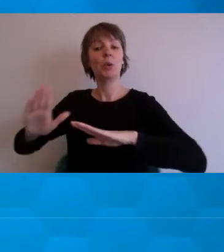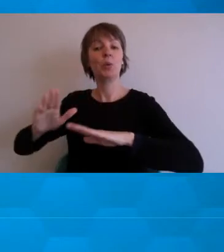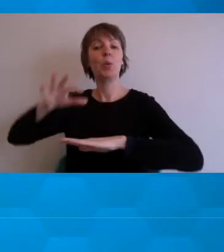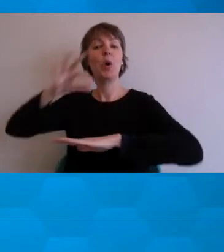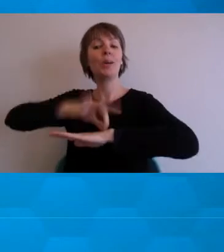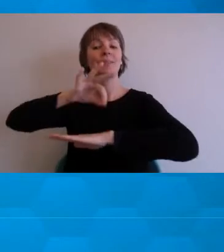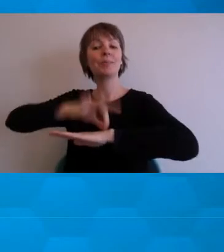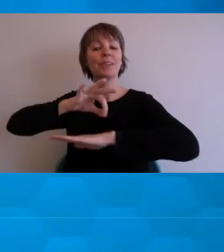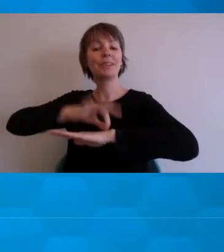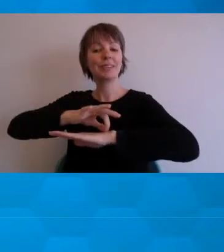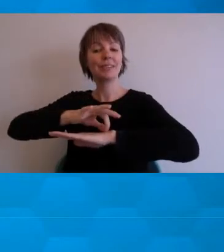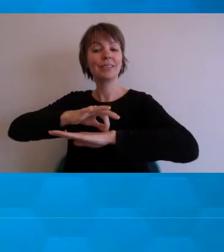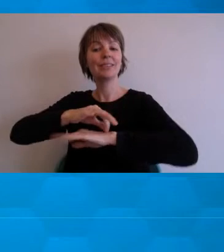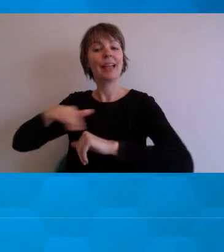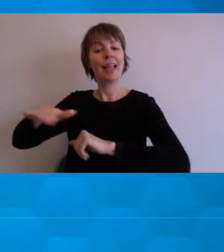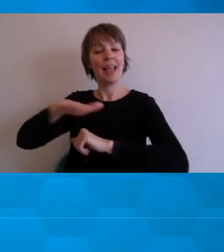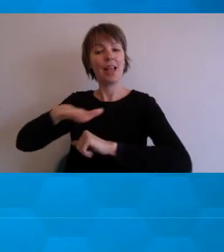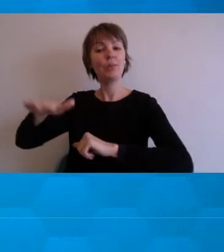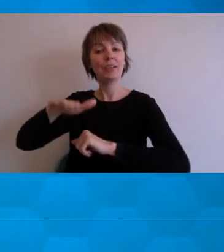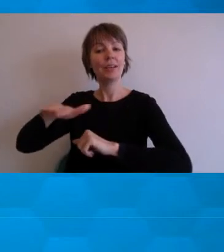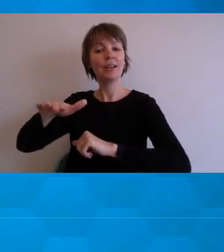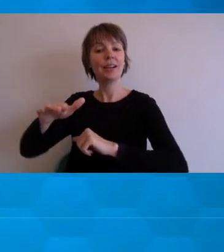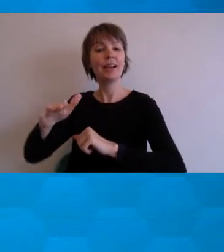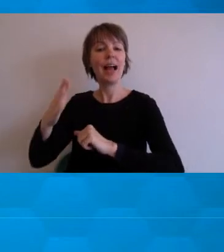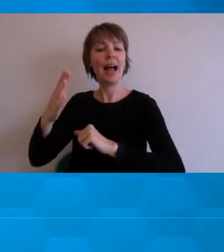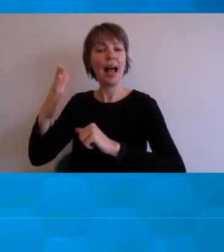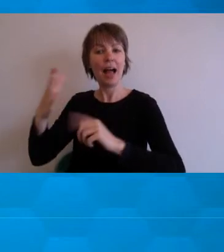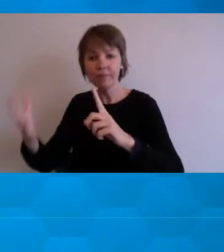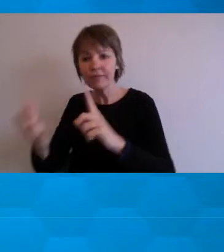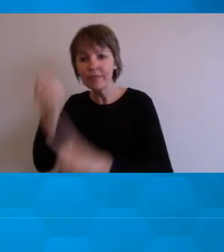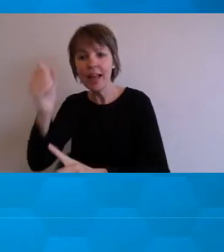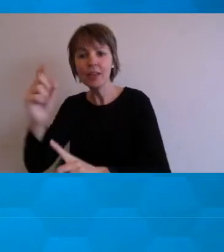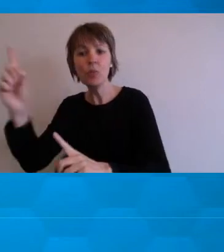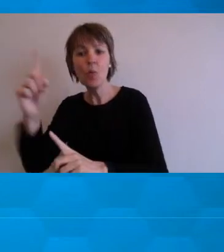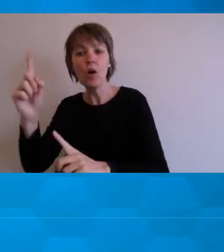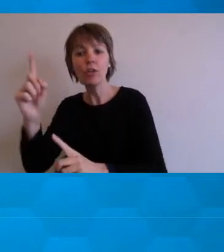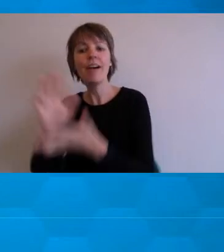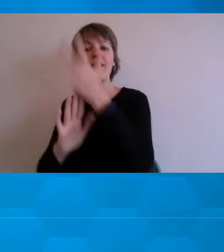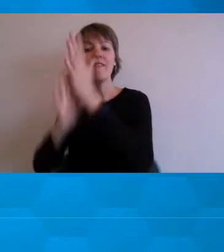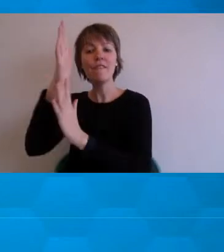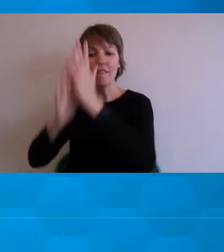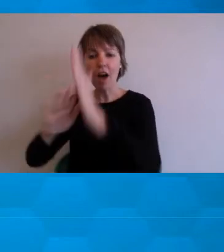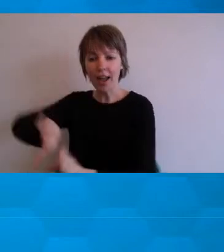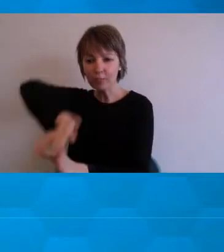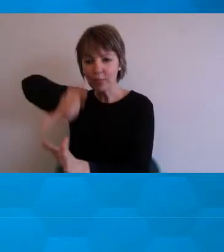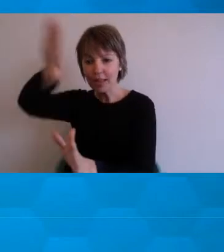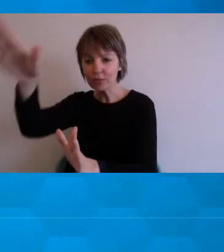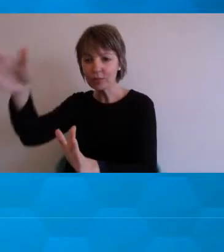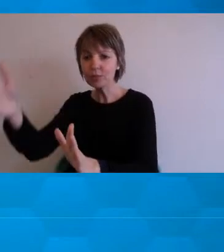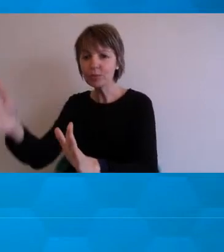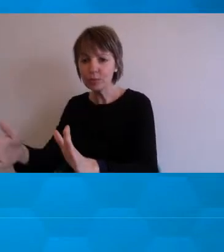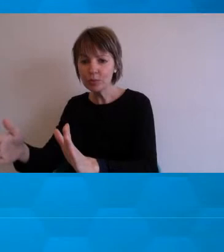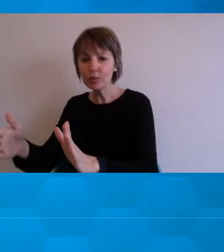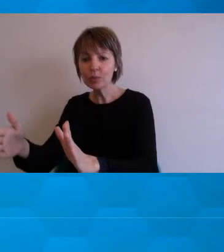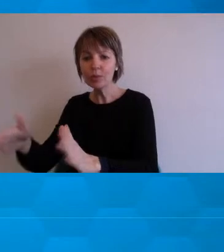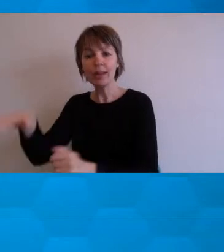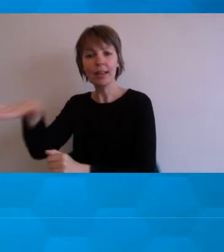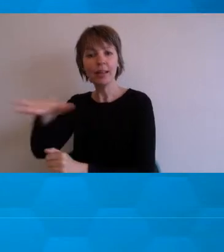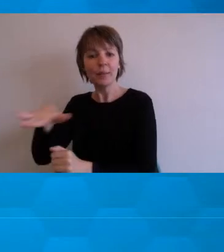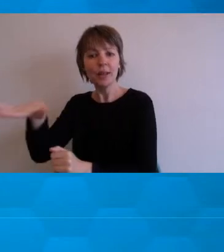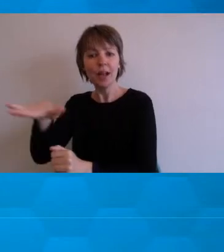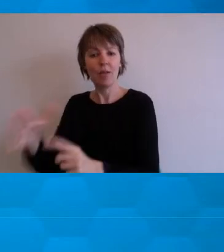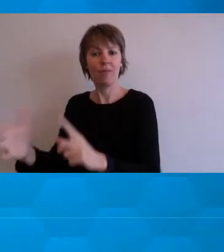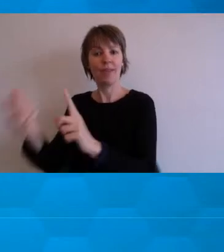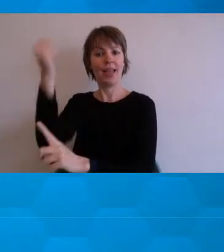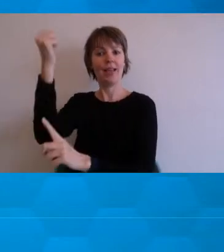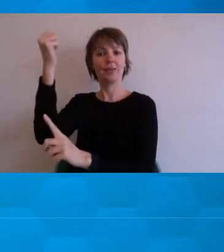a fireplace that was discovered. And with that discovery, with